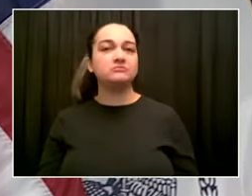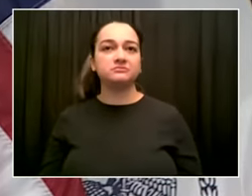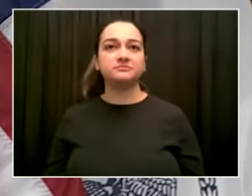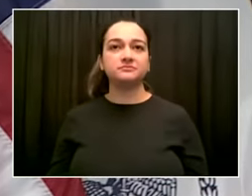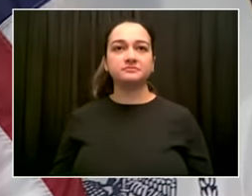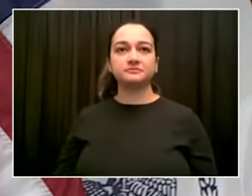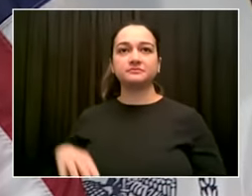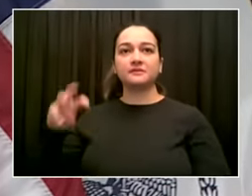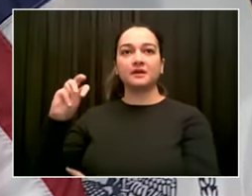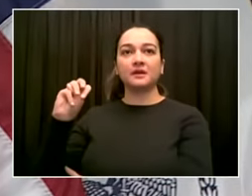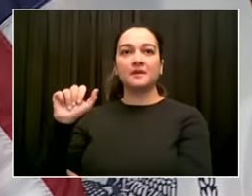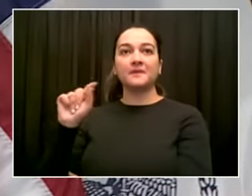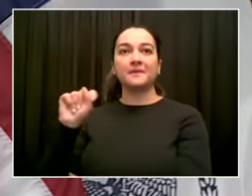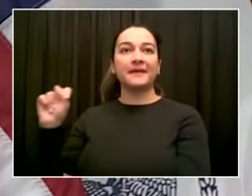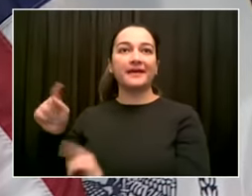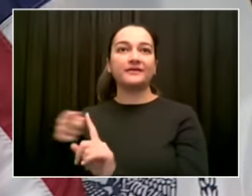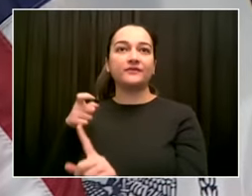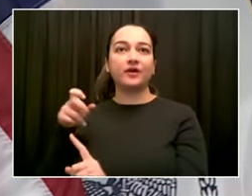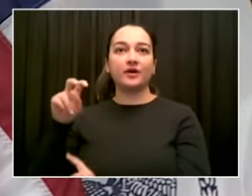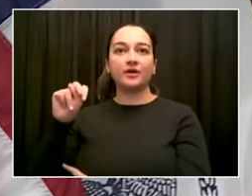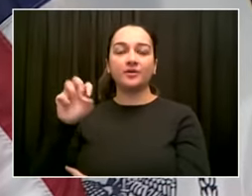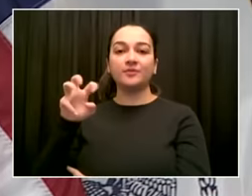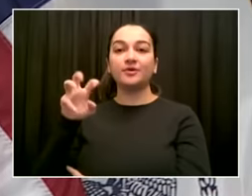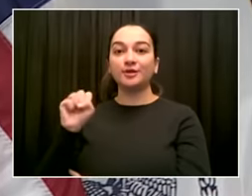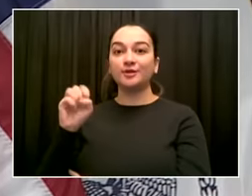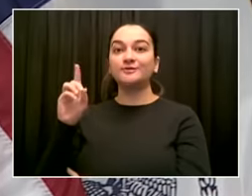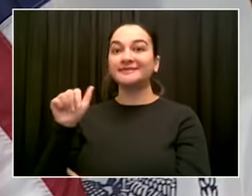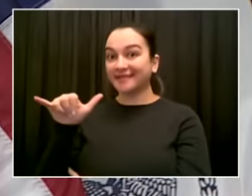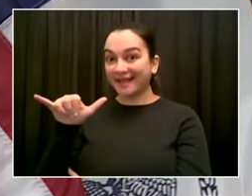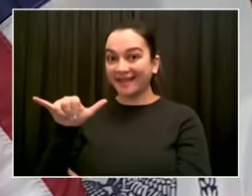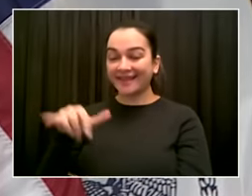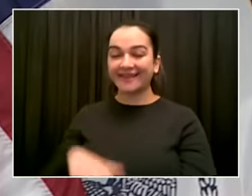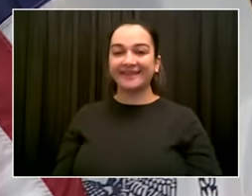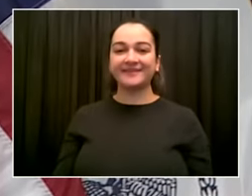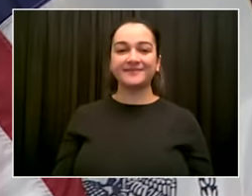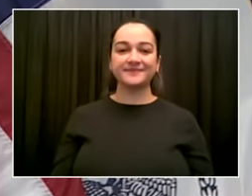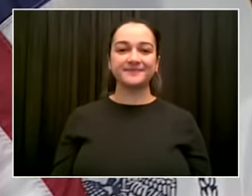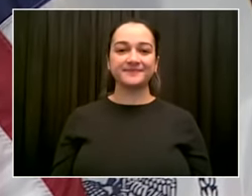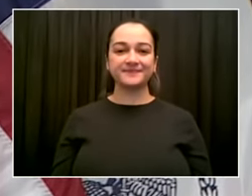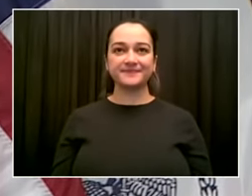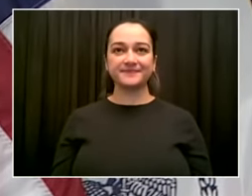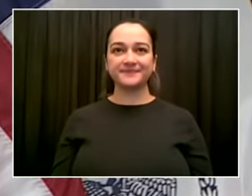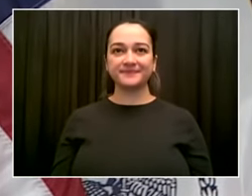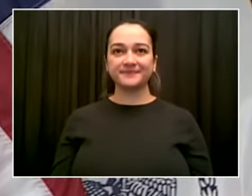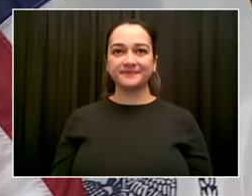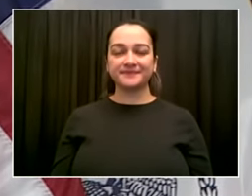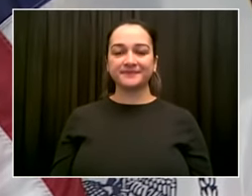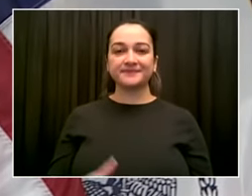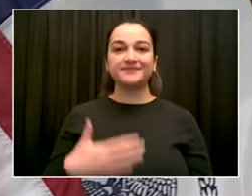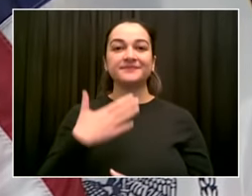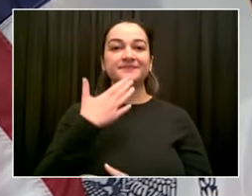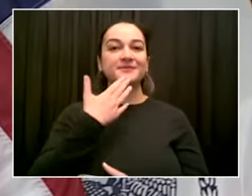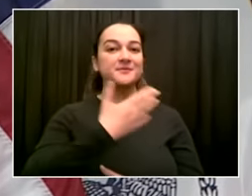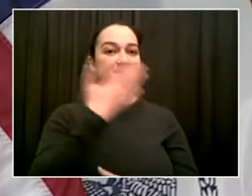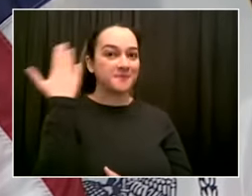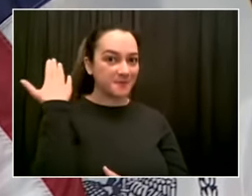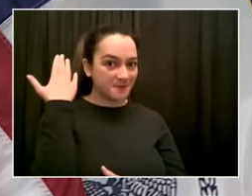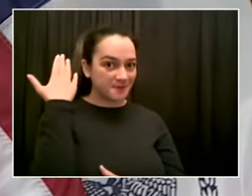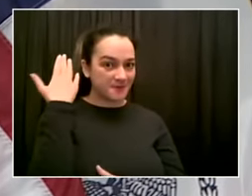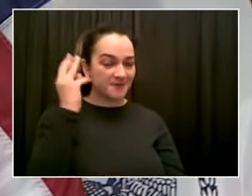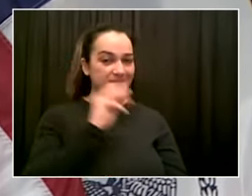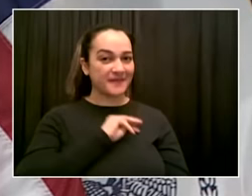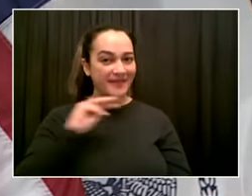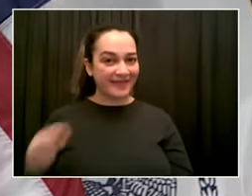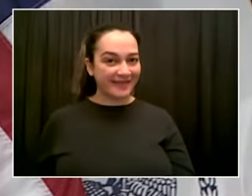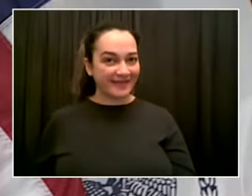Hey, good morning, Mr. Mayor. For you and Dr. Chokshi, yesterday, regarding the Johnson & Johnson door-to-door